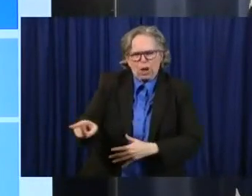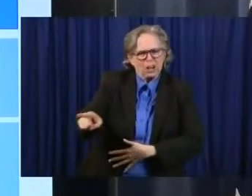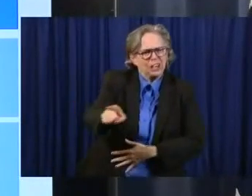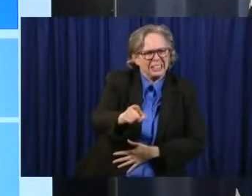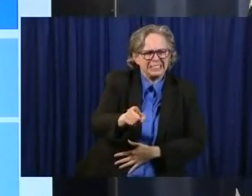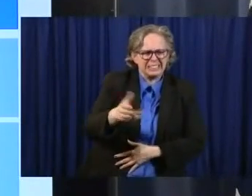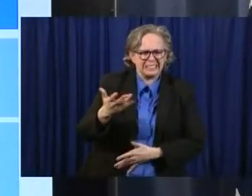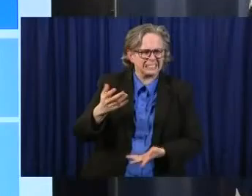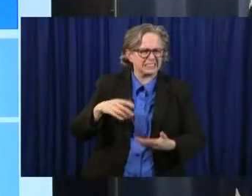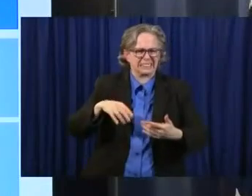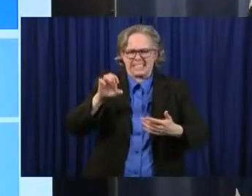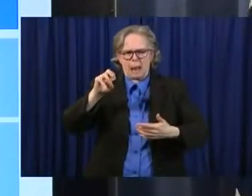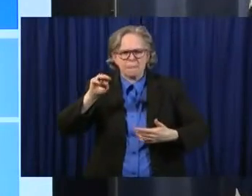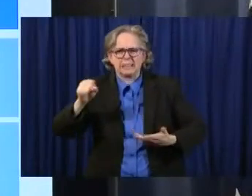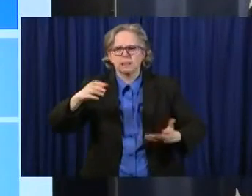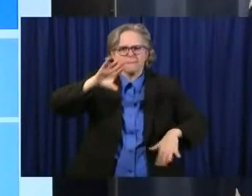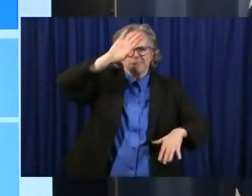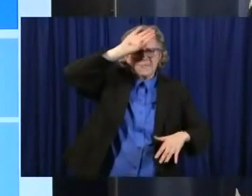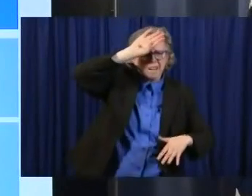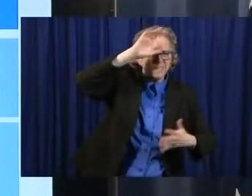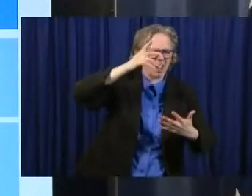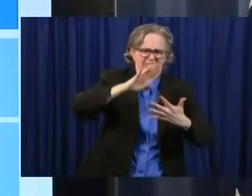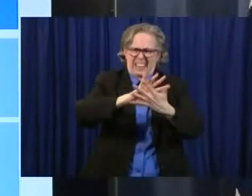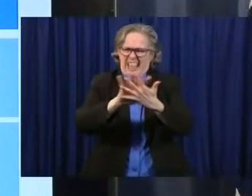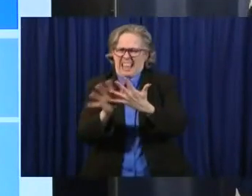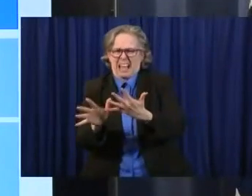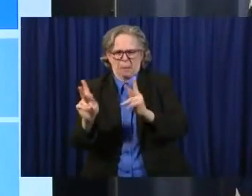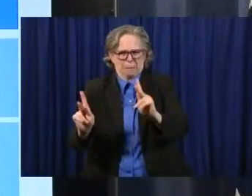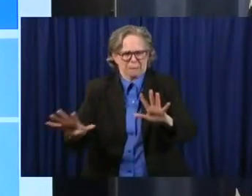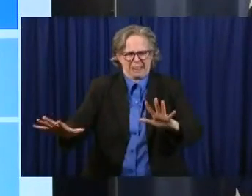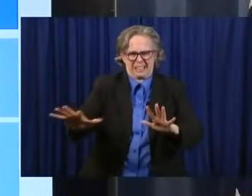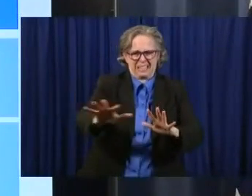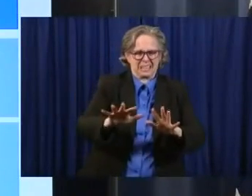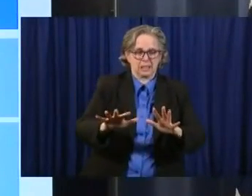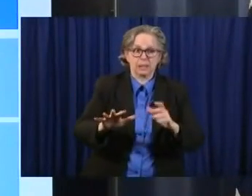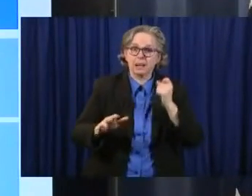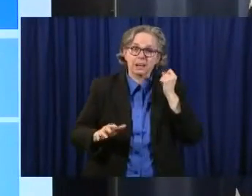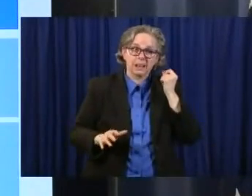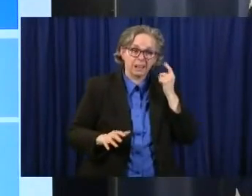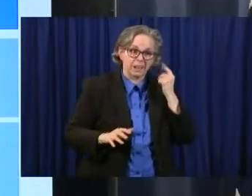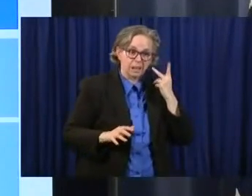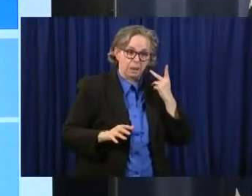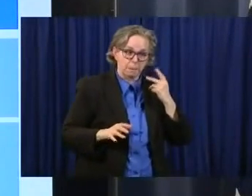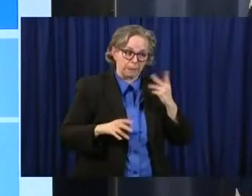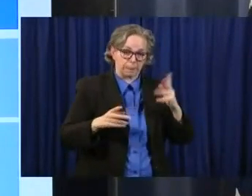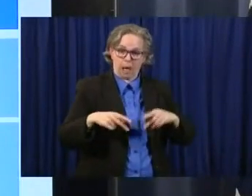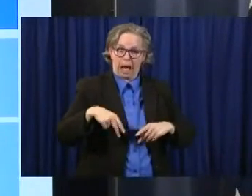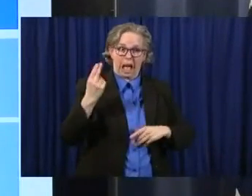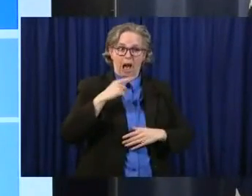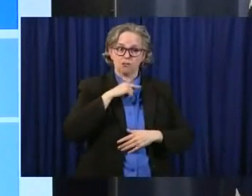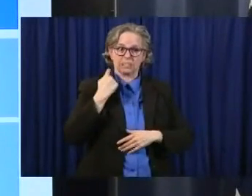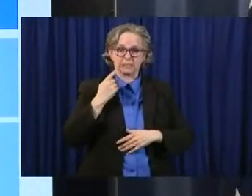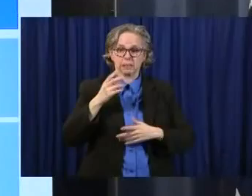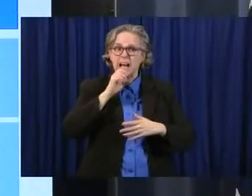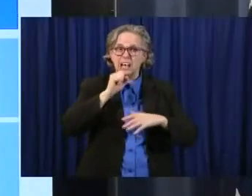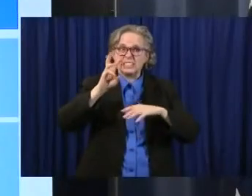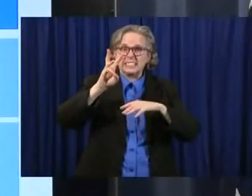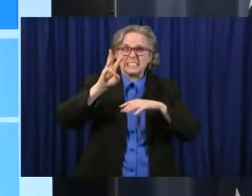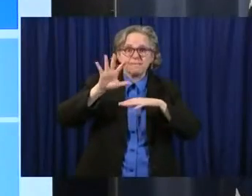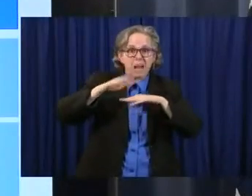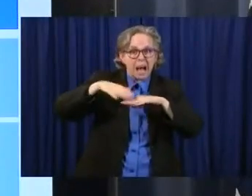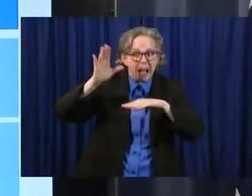firefighters as well. Also, people that are higher at risk are 65 and older or those with preexisting health conditions.